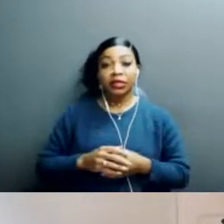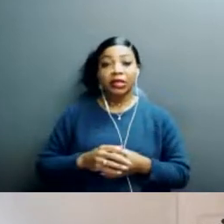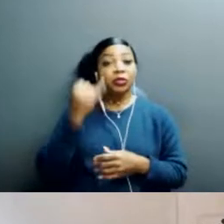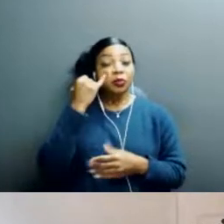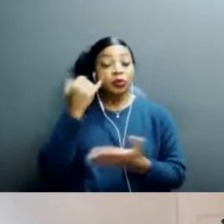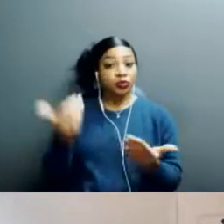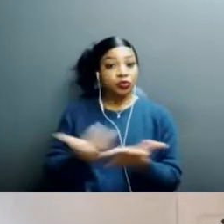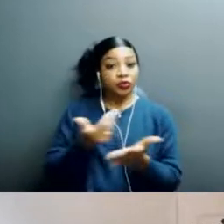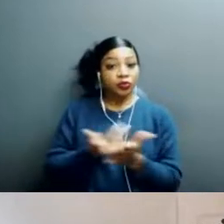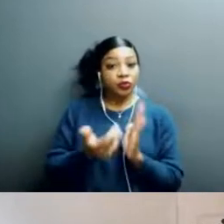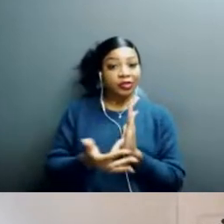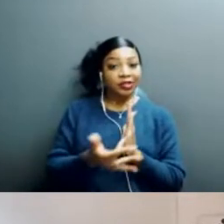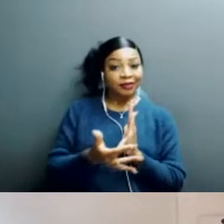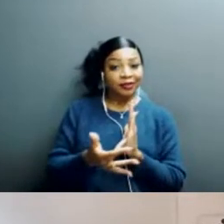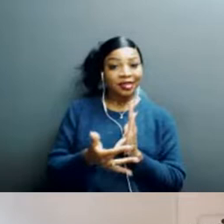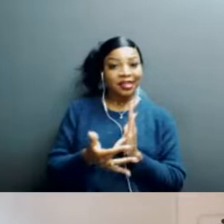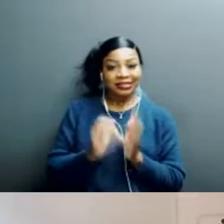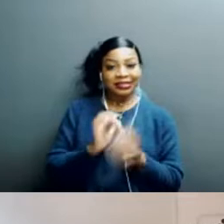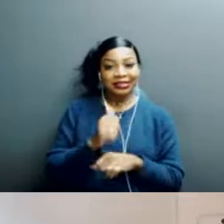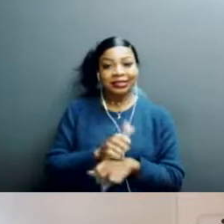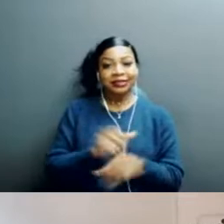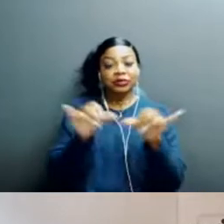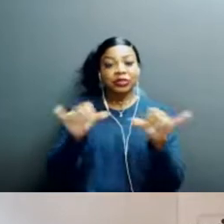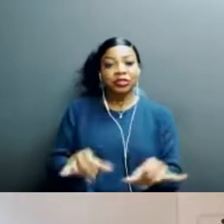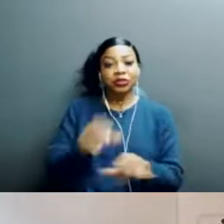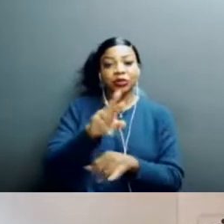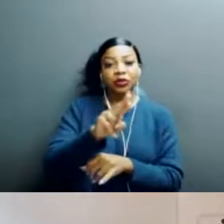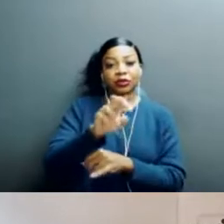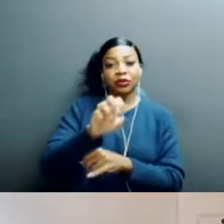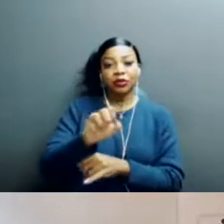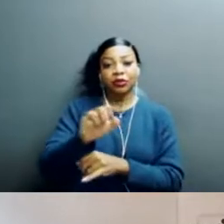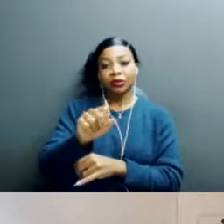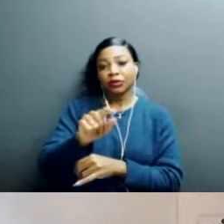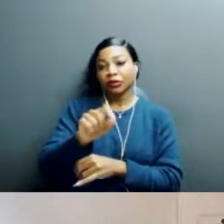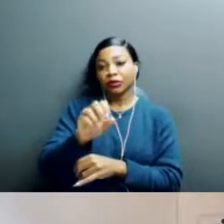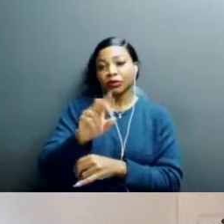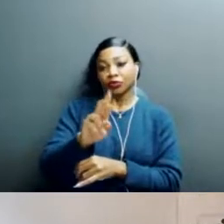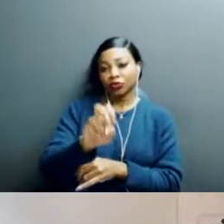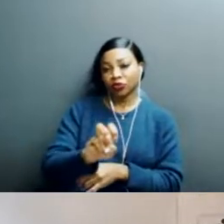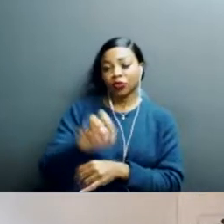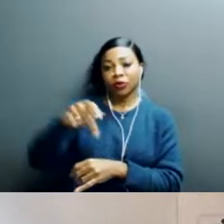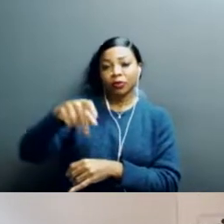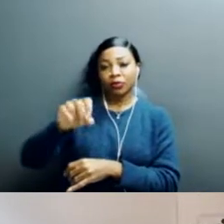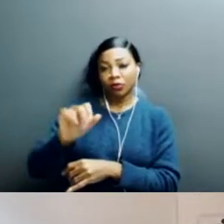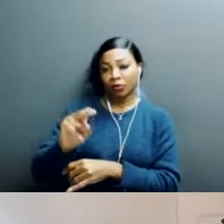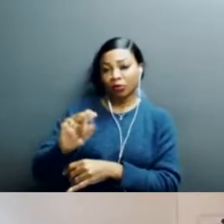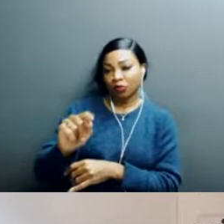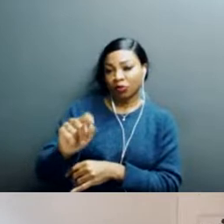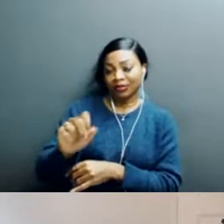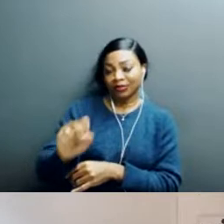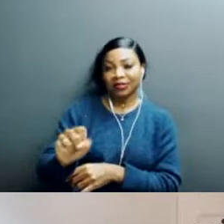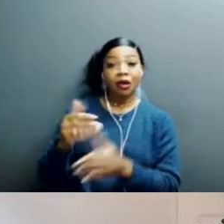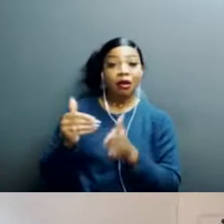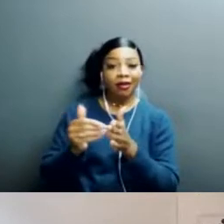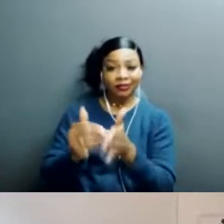device, uh, create system restore points regularly, because one of the things that malware, two things that malware will do